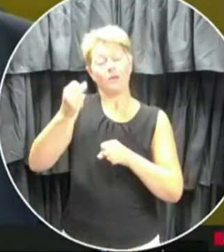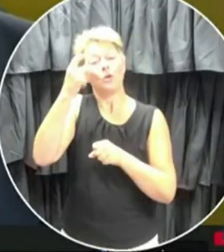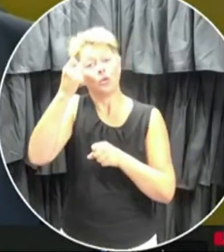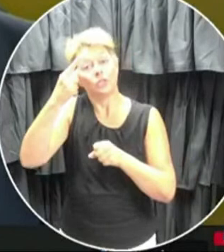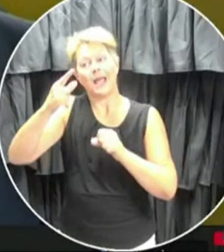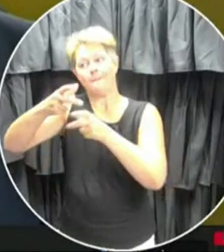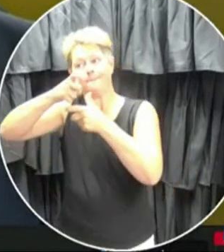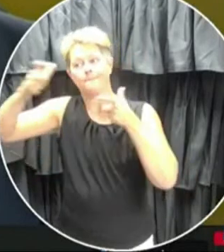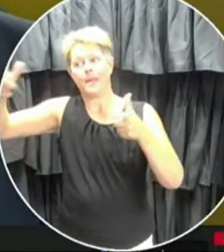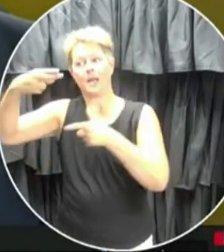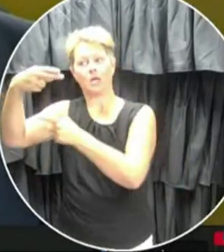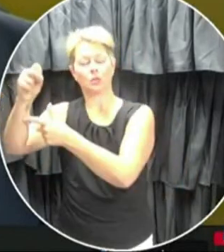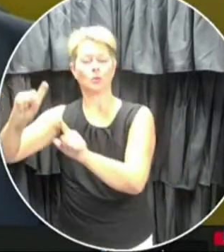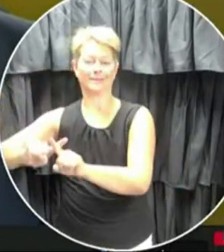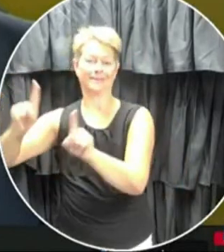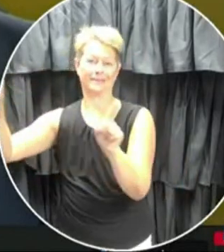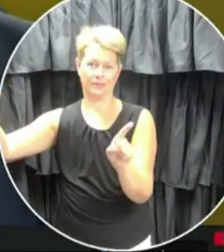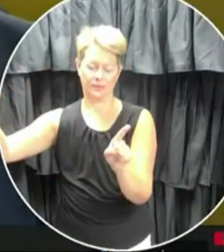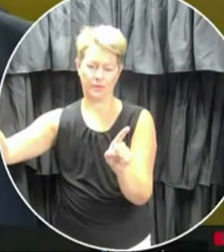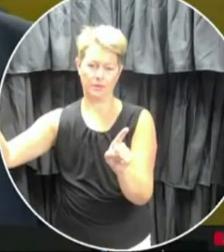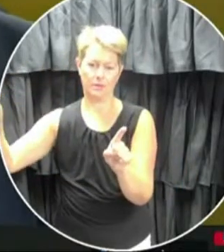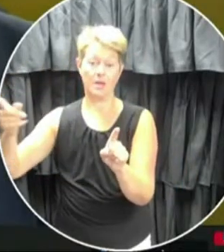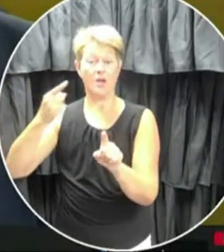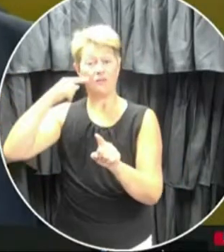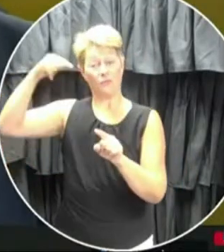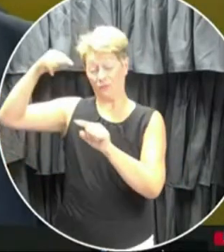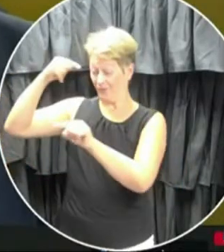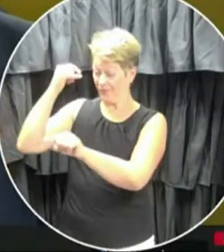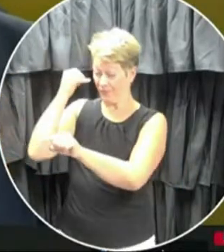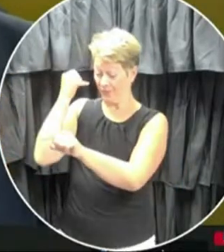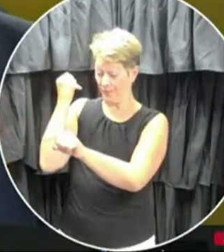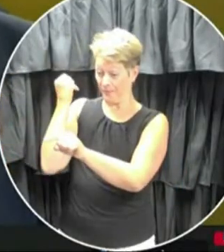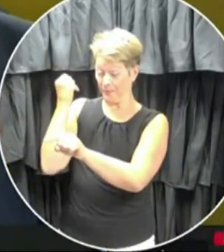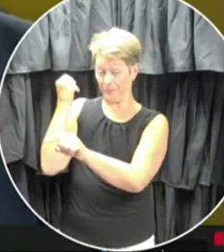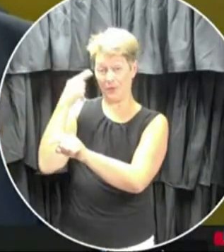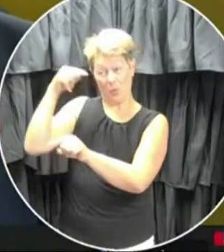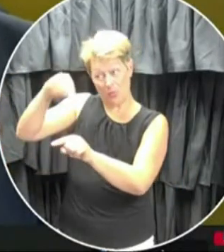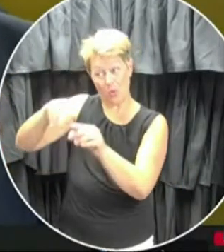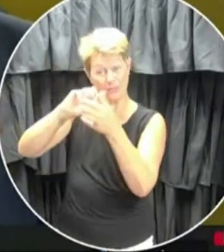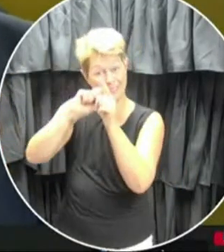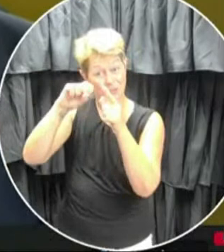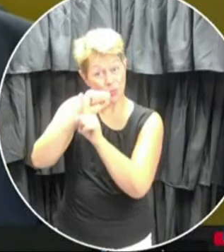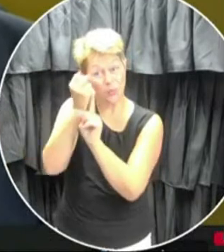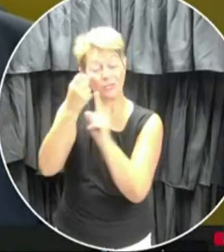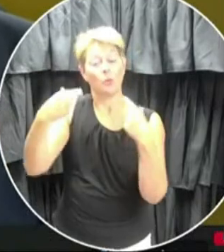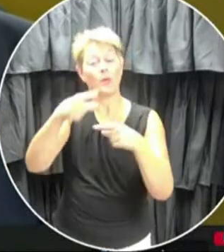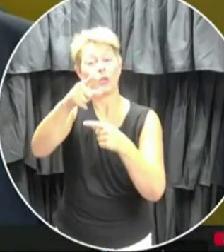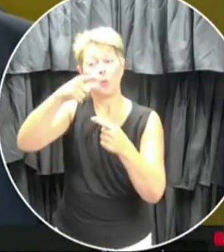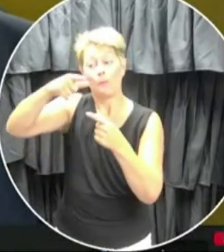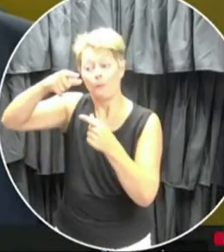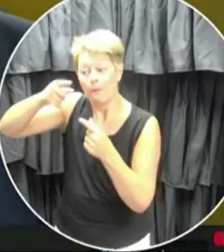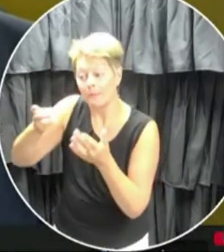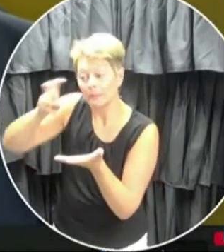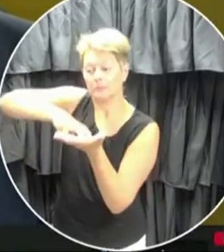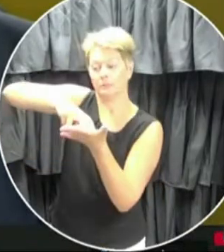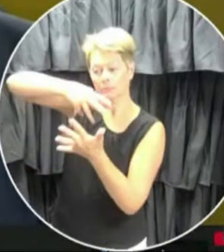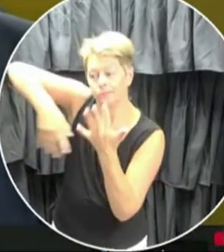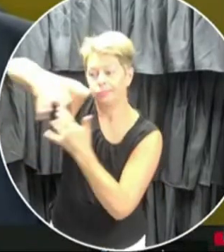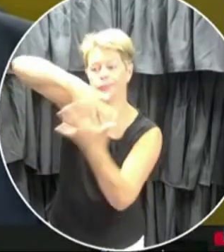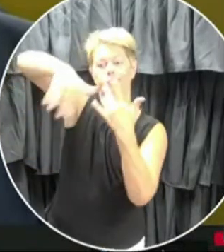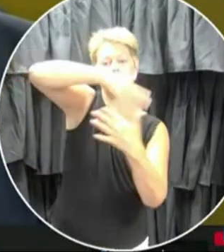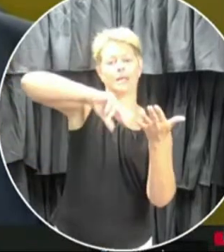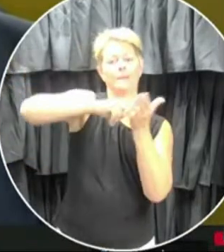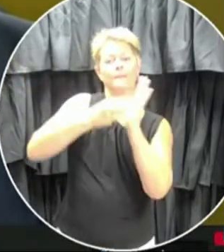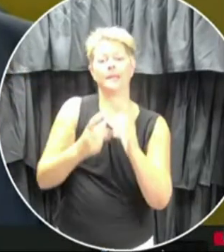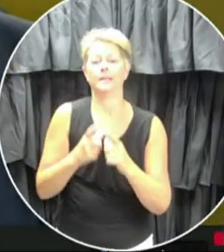the best we can do in those circumstances, again, when you're moving and mixing, would be the